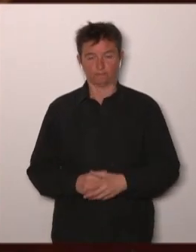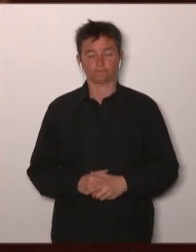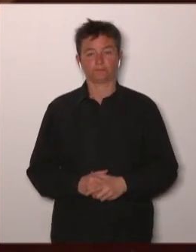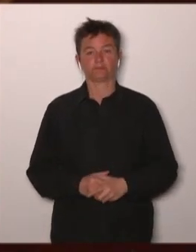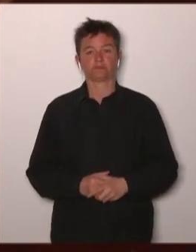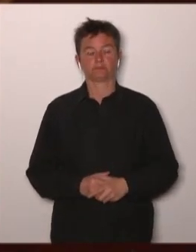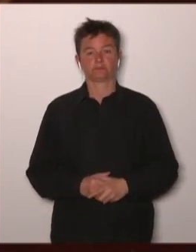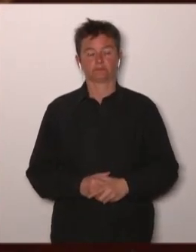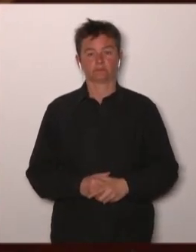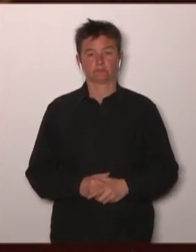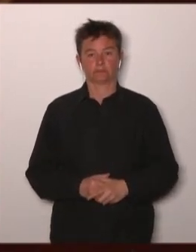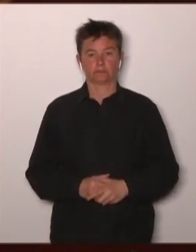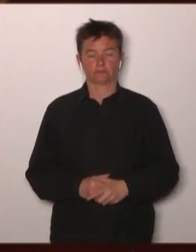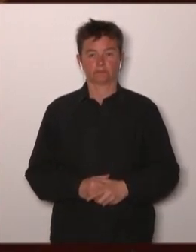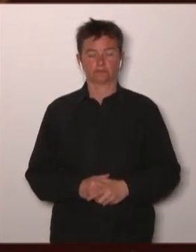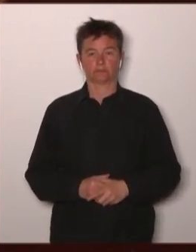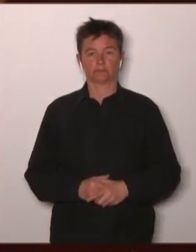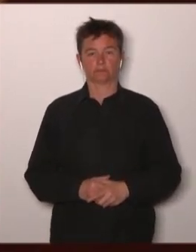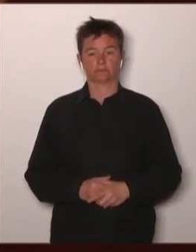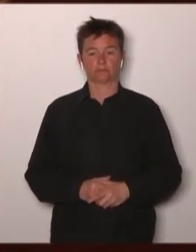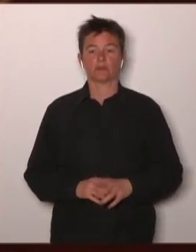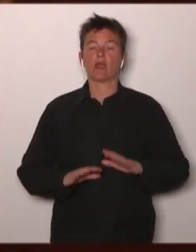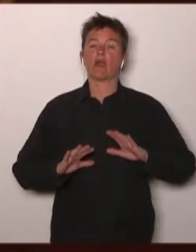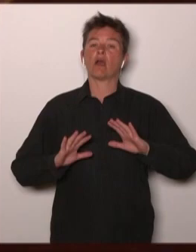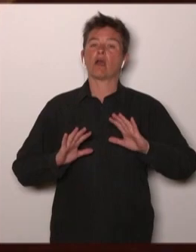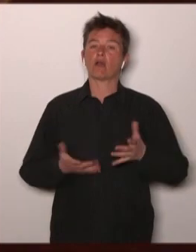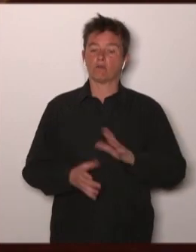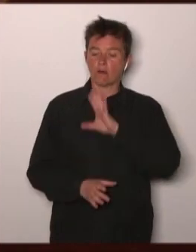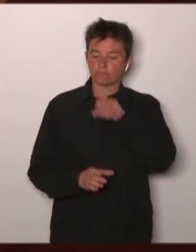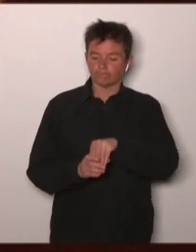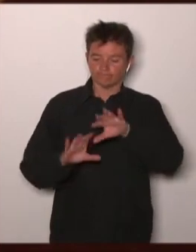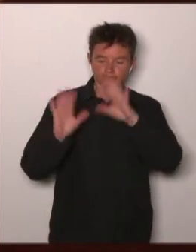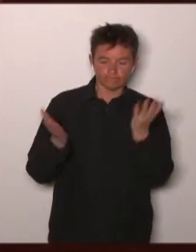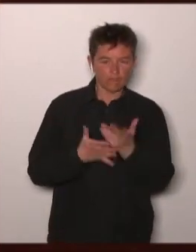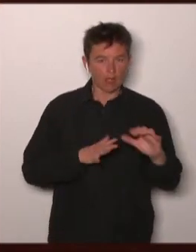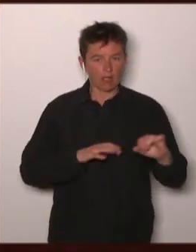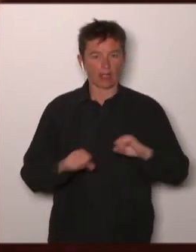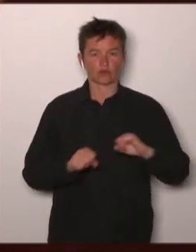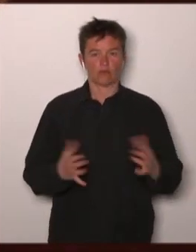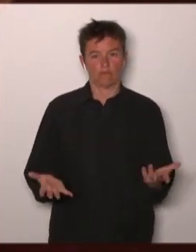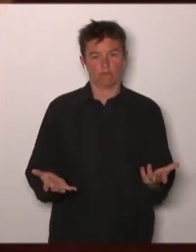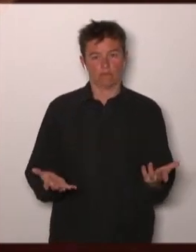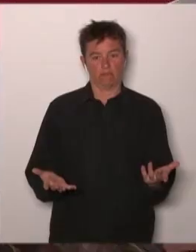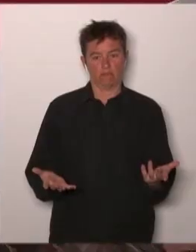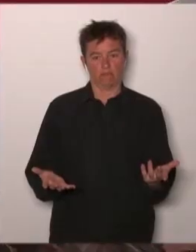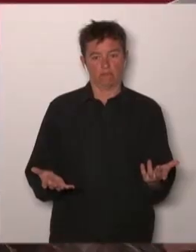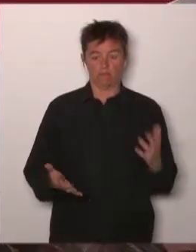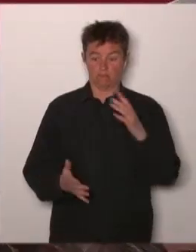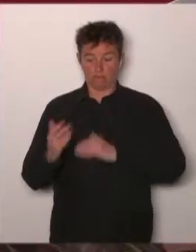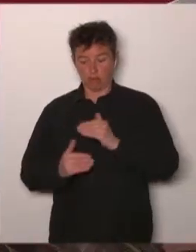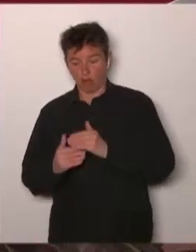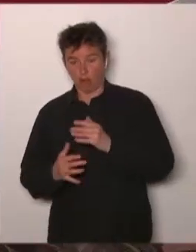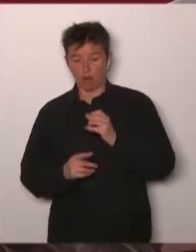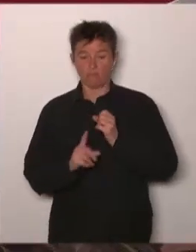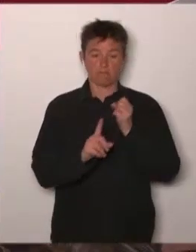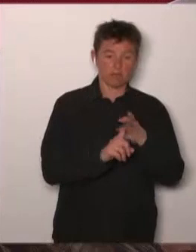this different actions is it addressed by the plan by the mission by the regulation or